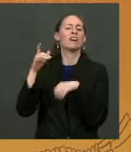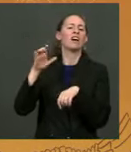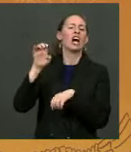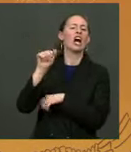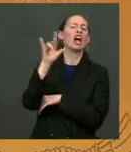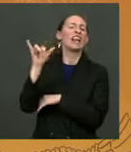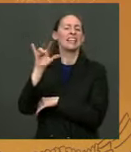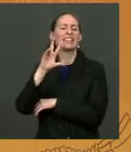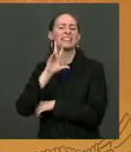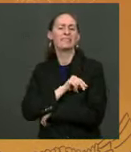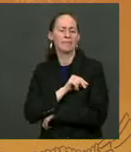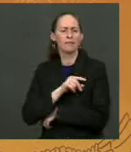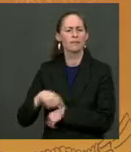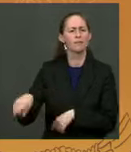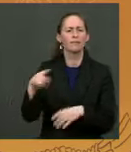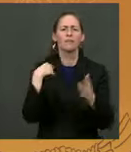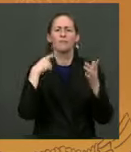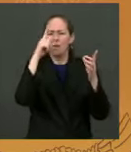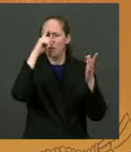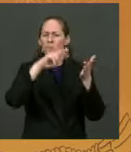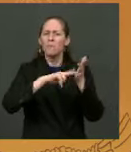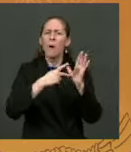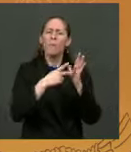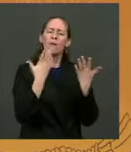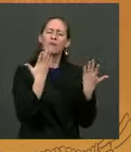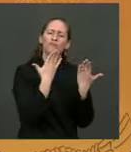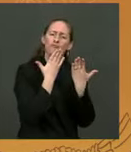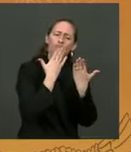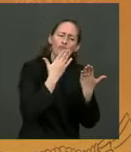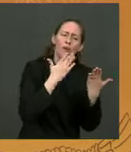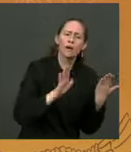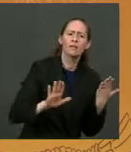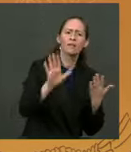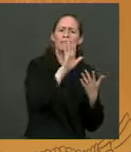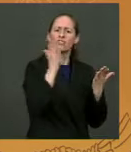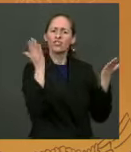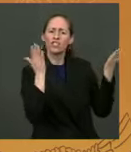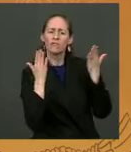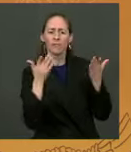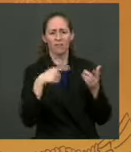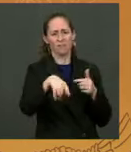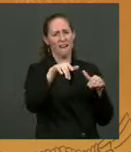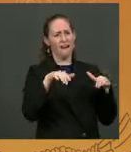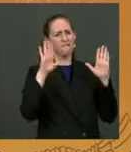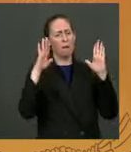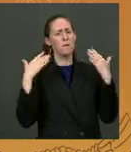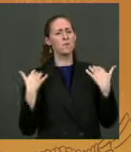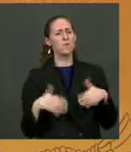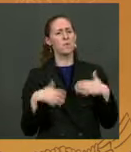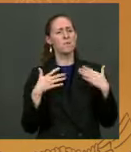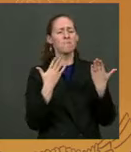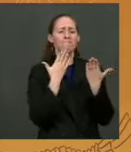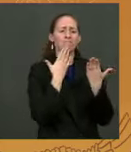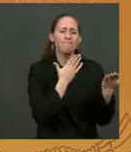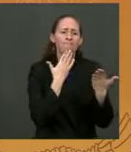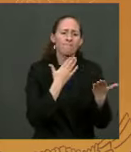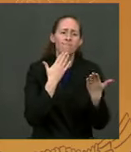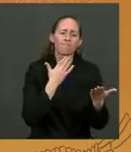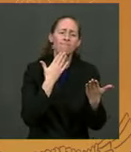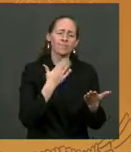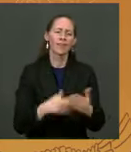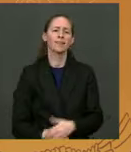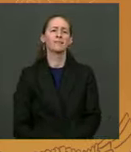the nation's gratitude for their sa- their service and sacrifice, and welcome those coming home after 20 years in Afghanistan.